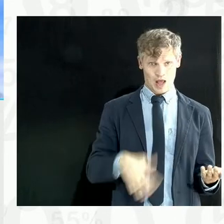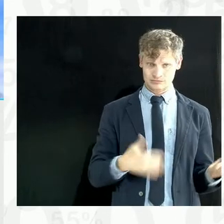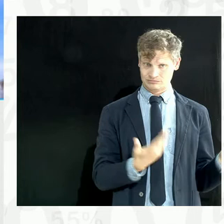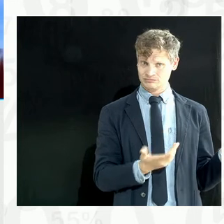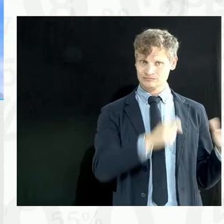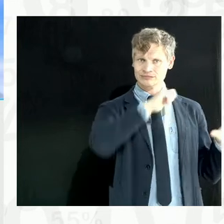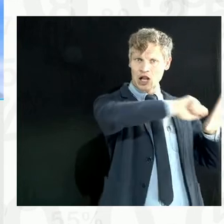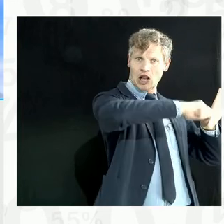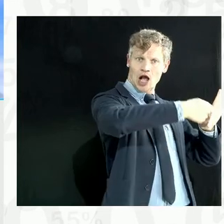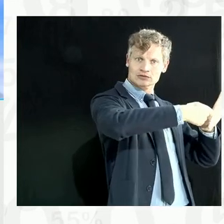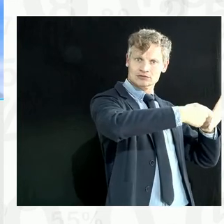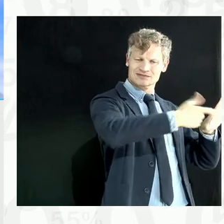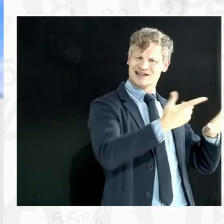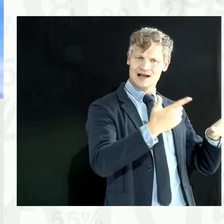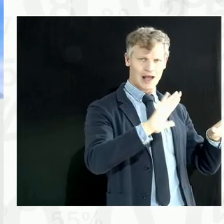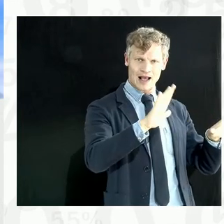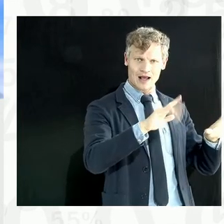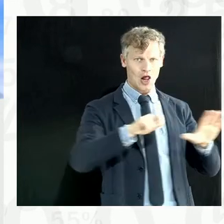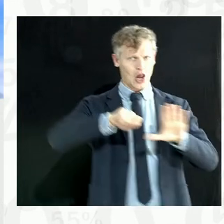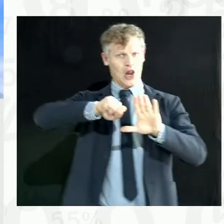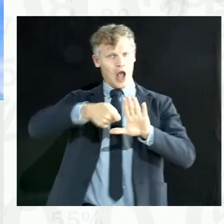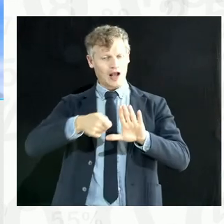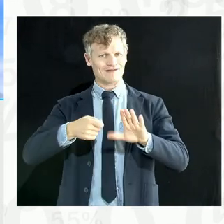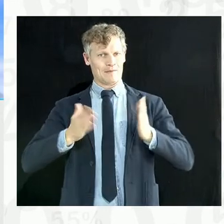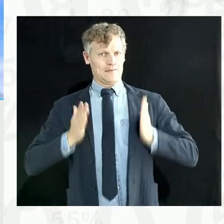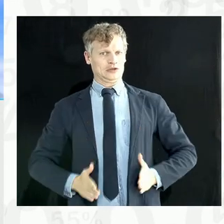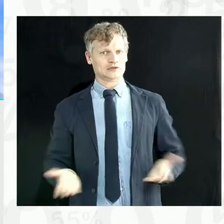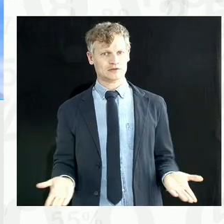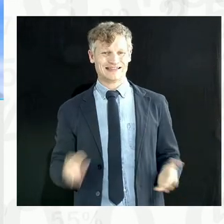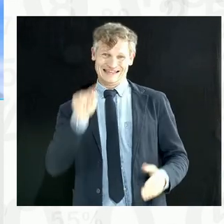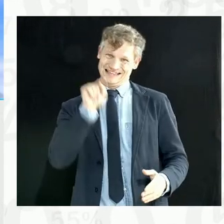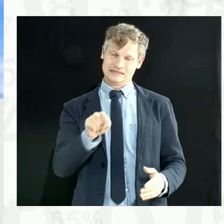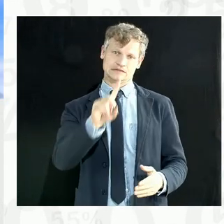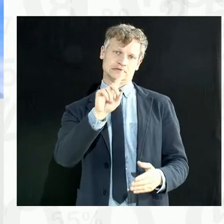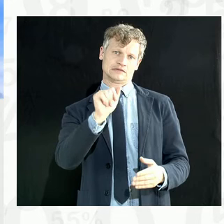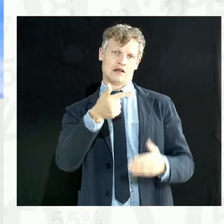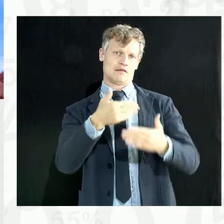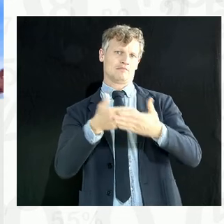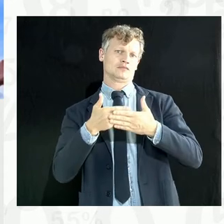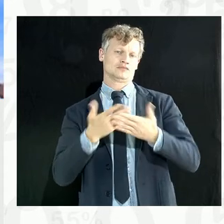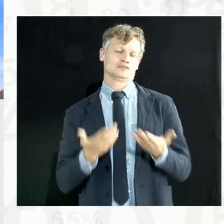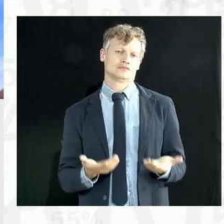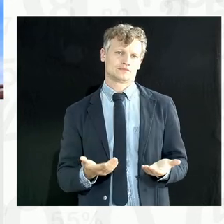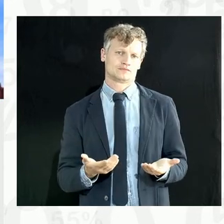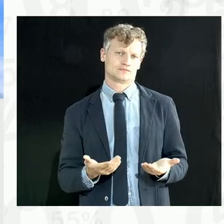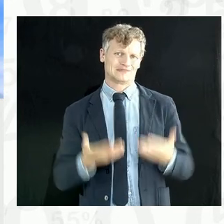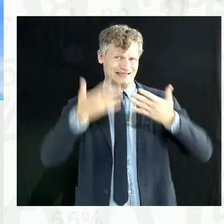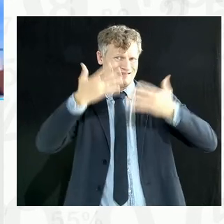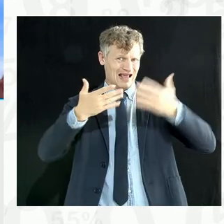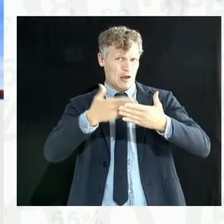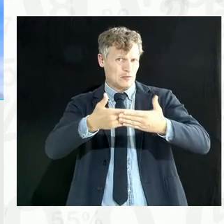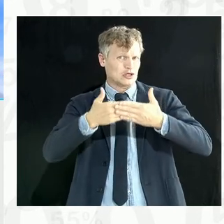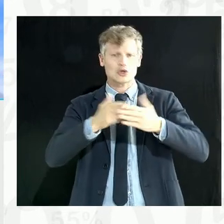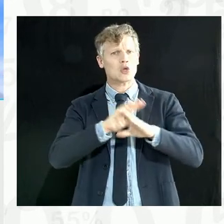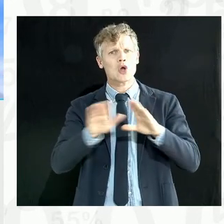he needs protection. So this is data protection. Data protection is not